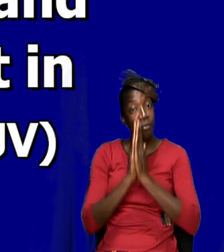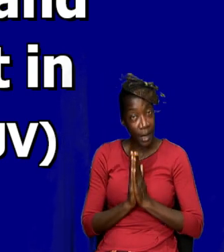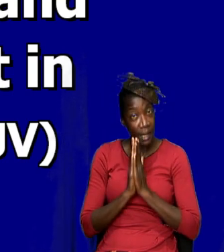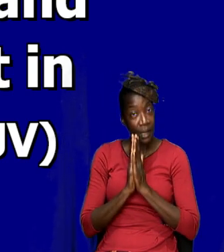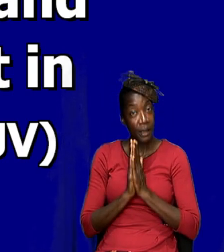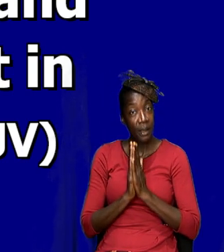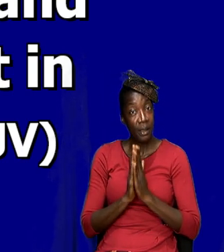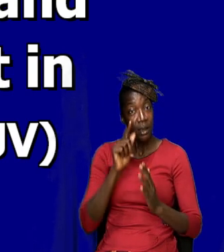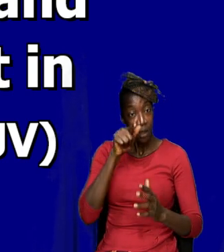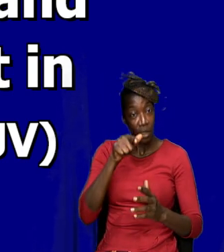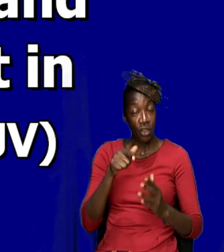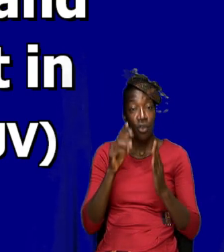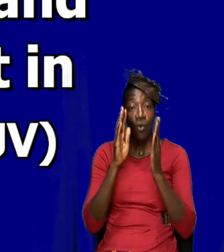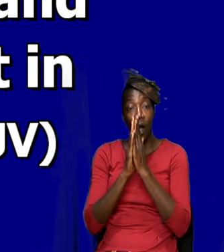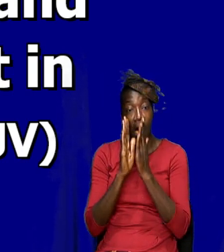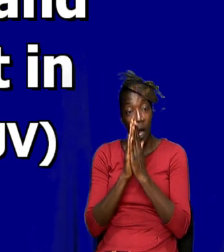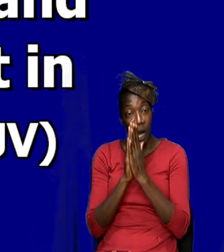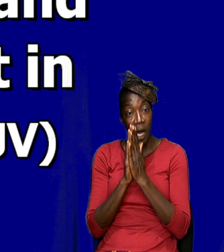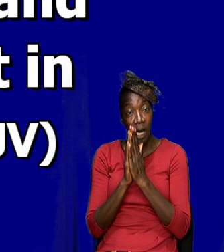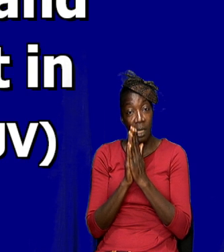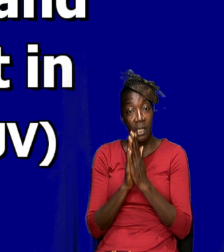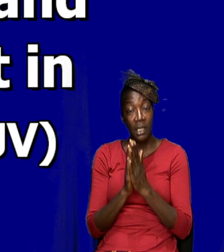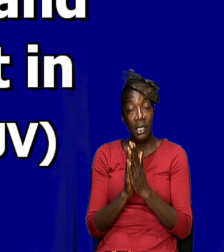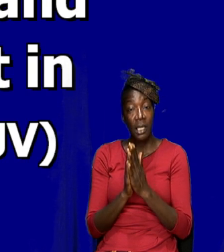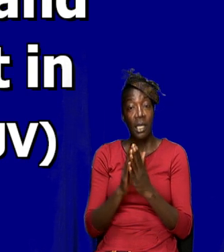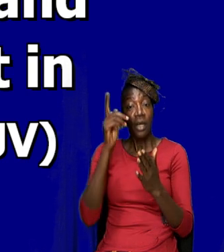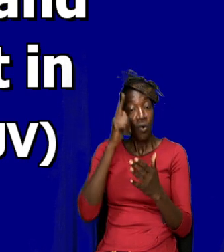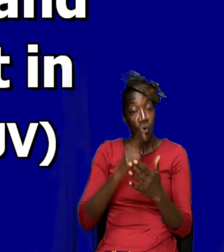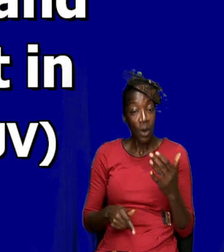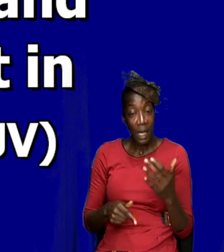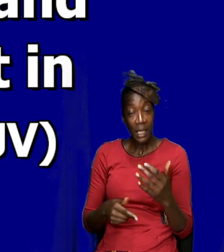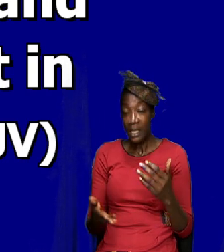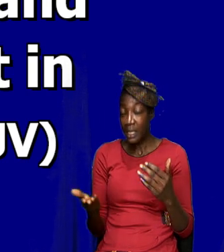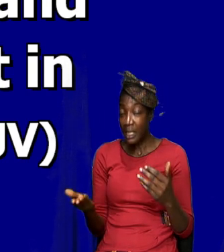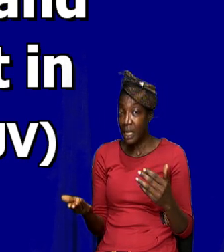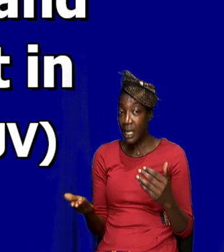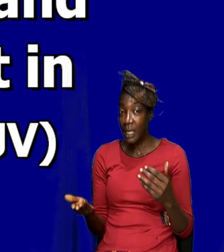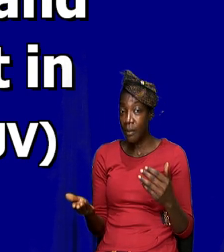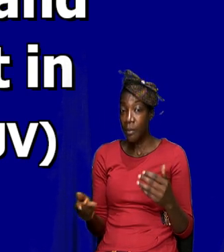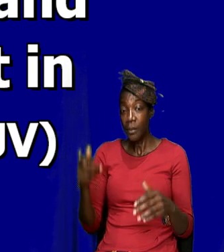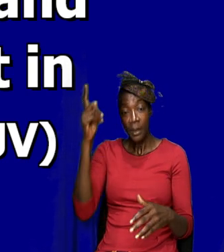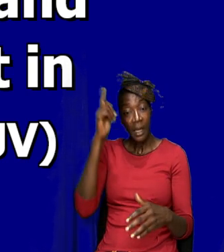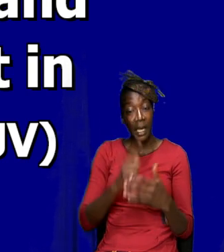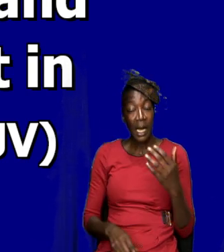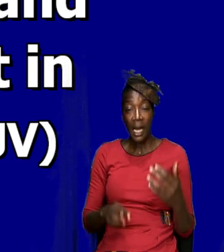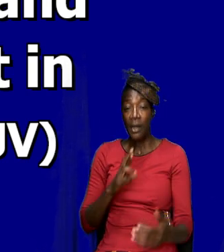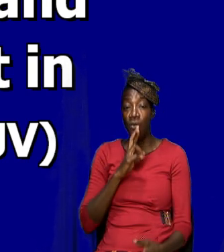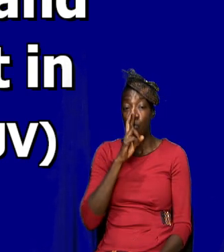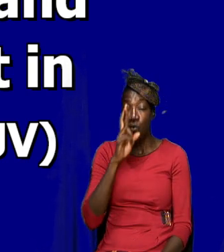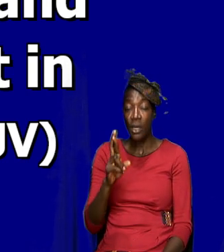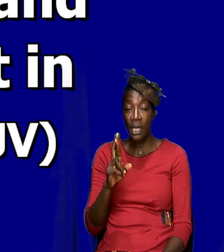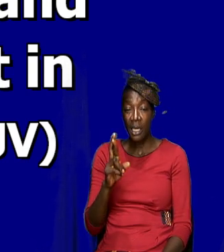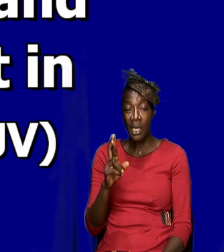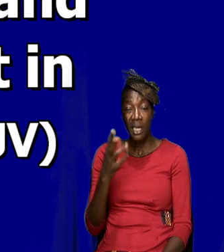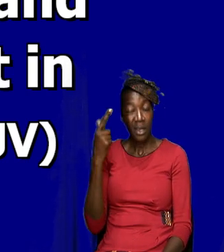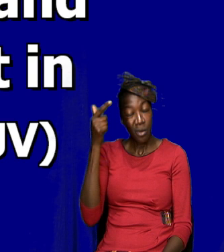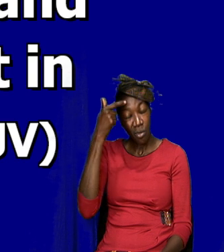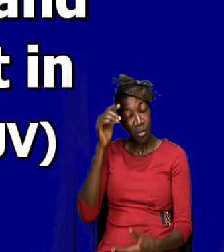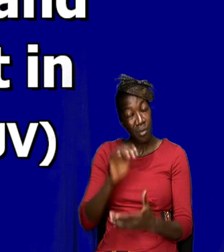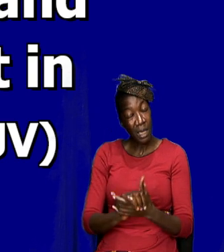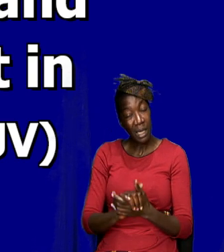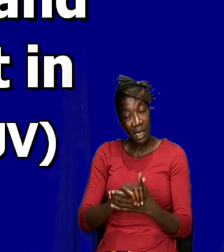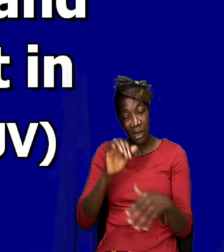If you ask, so what is, what is defining thing? You can't really, I don't believe we can give